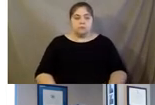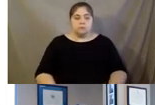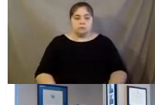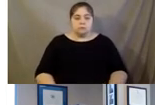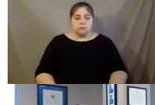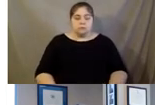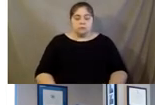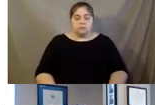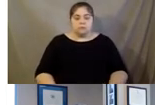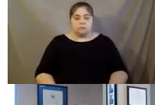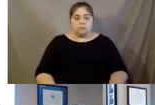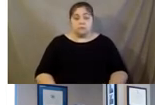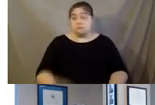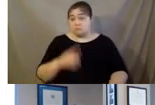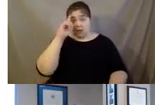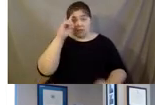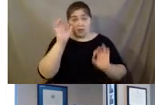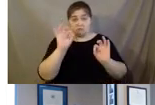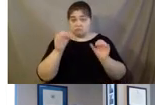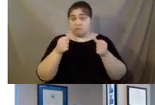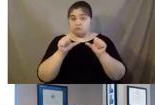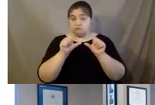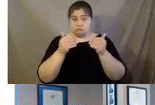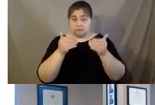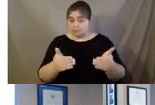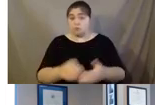I think we're good to move on right now. Okay.